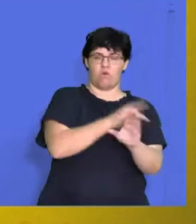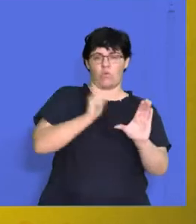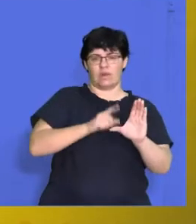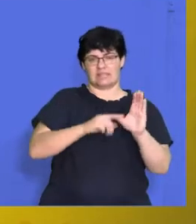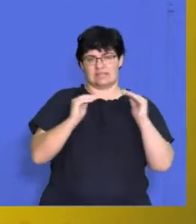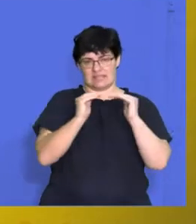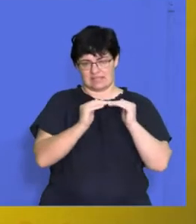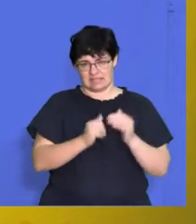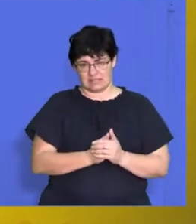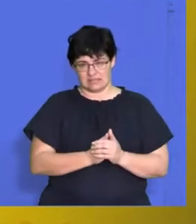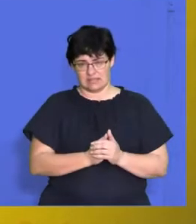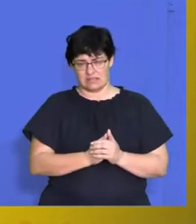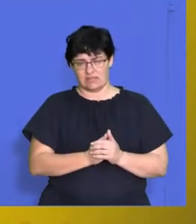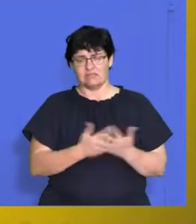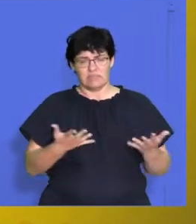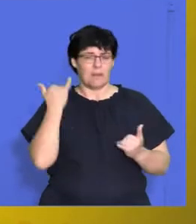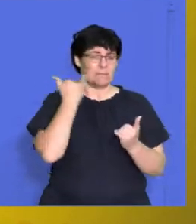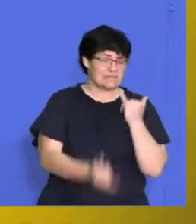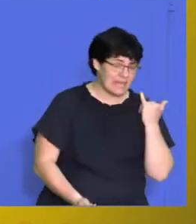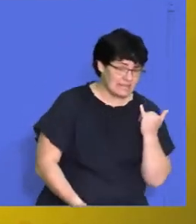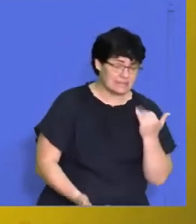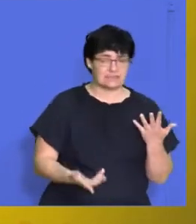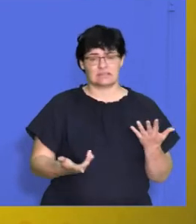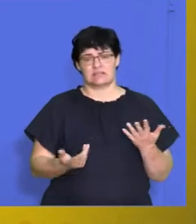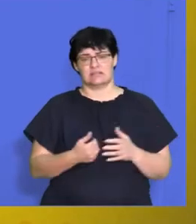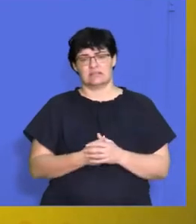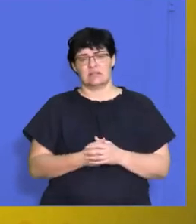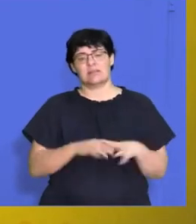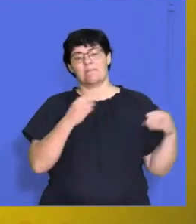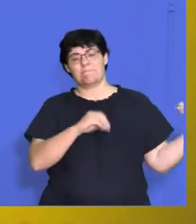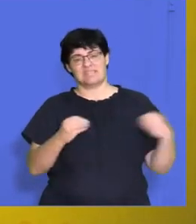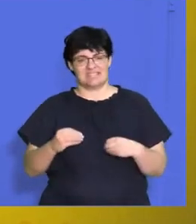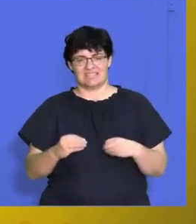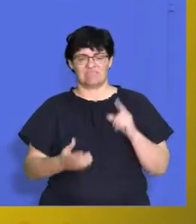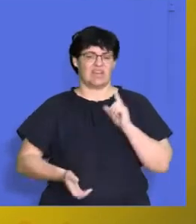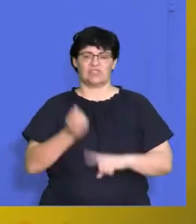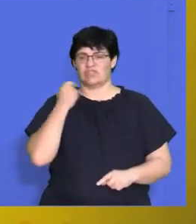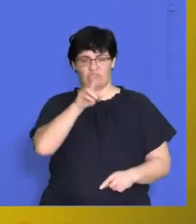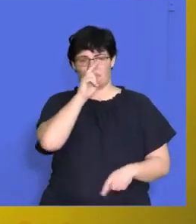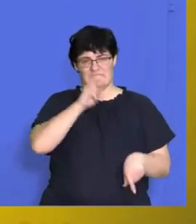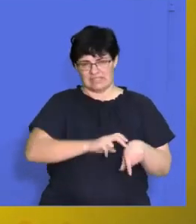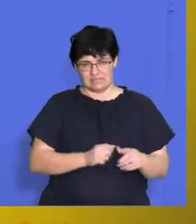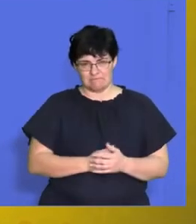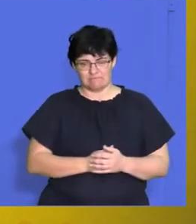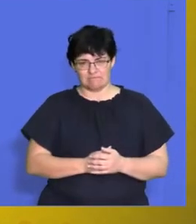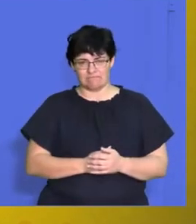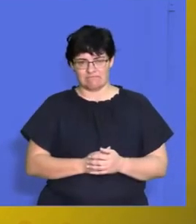standards. So if there's errors, then their business is not going to be achieving what they should be achieving.